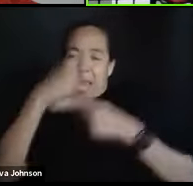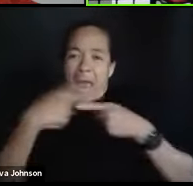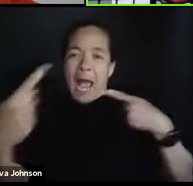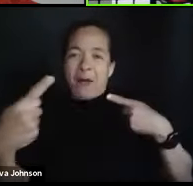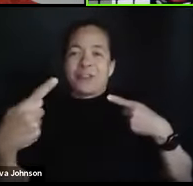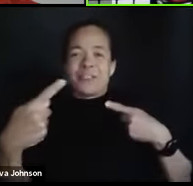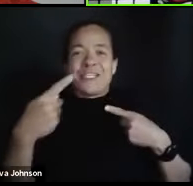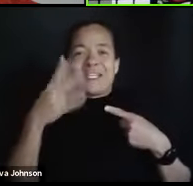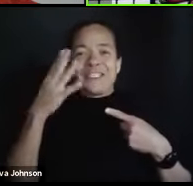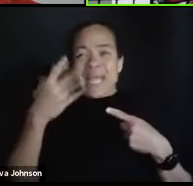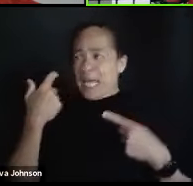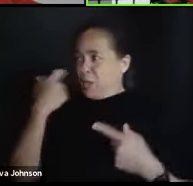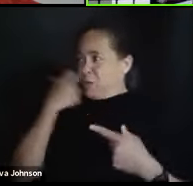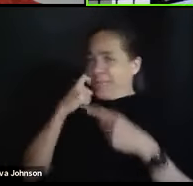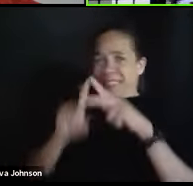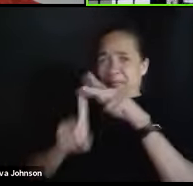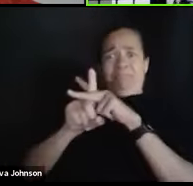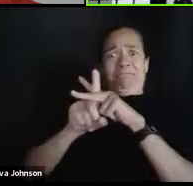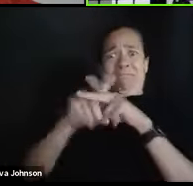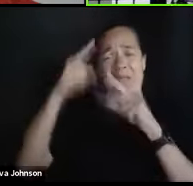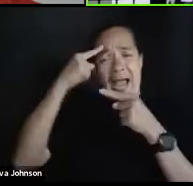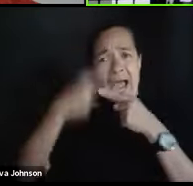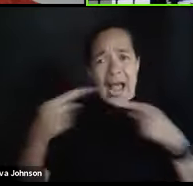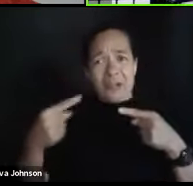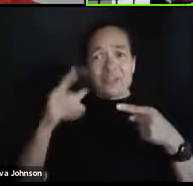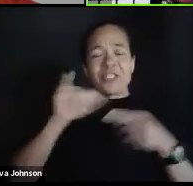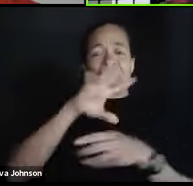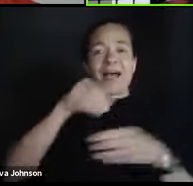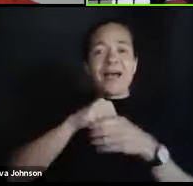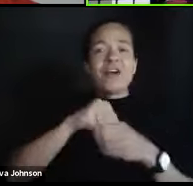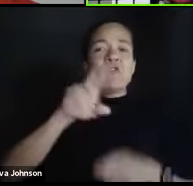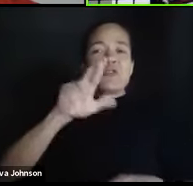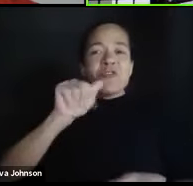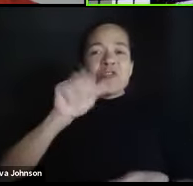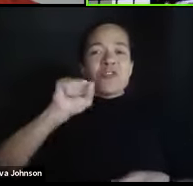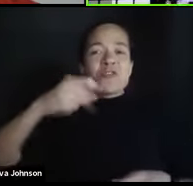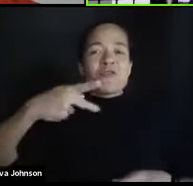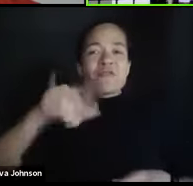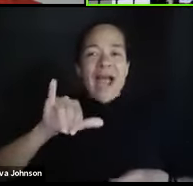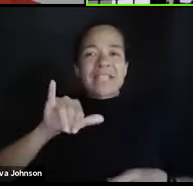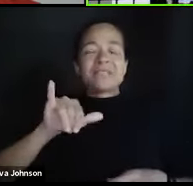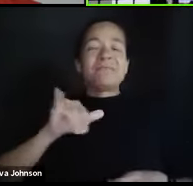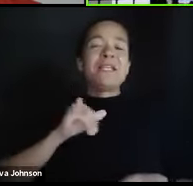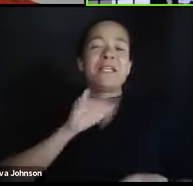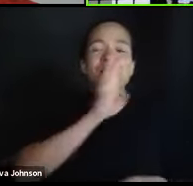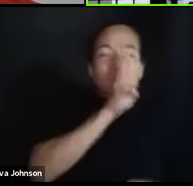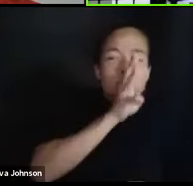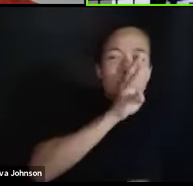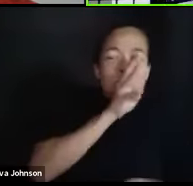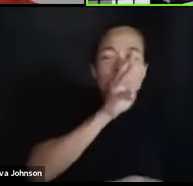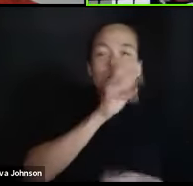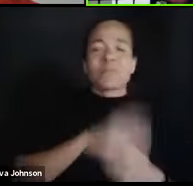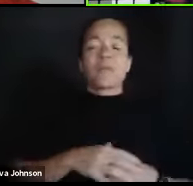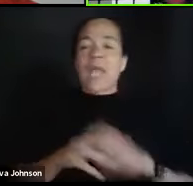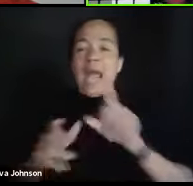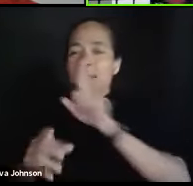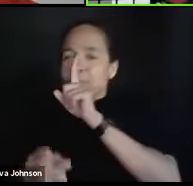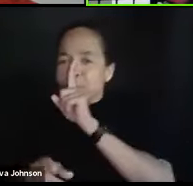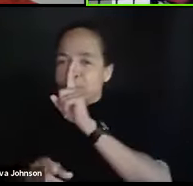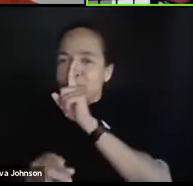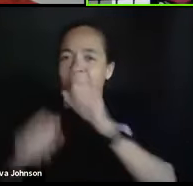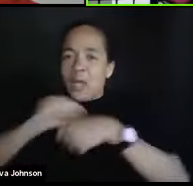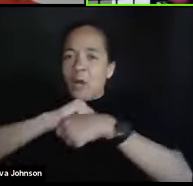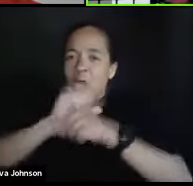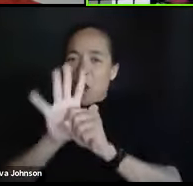symptoms that I've been having, which includes a raspy voice and sometimes a cough. So it's not COVID, it's allergies.